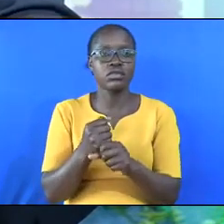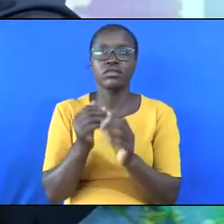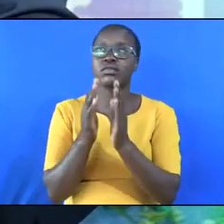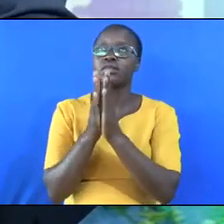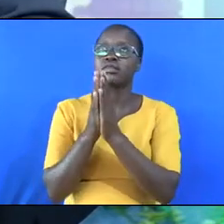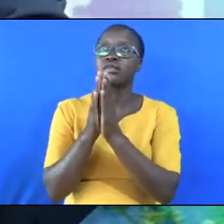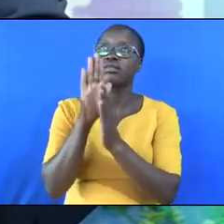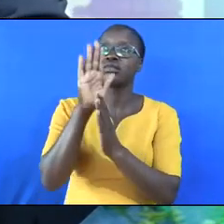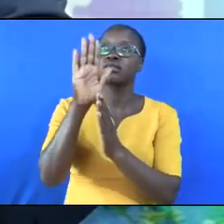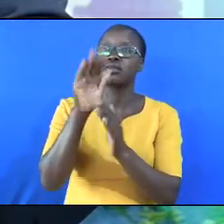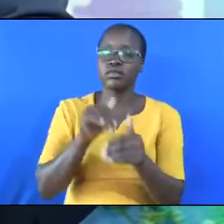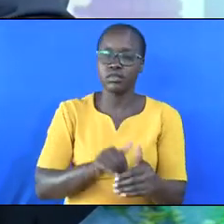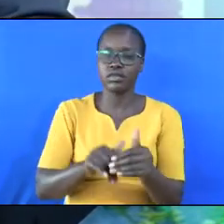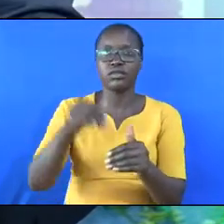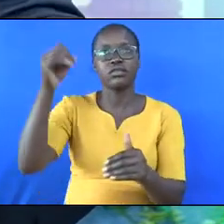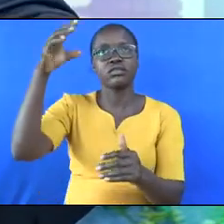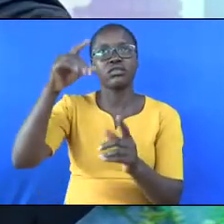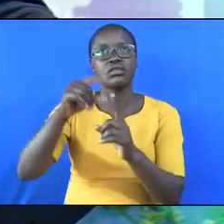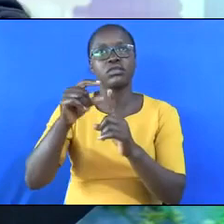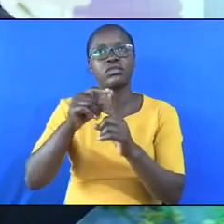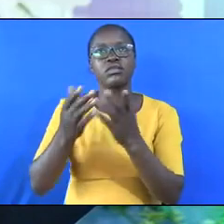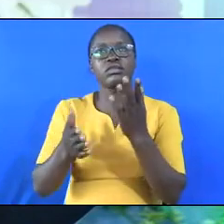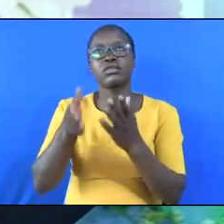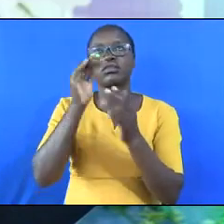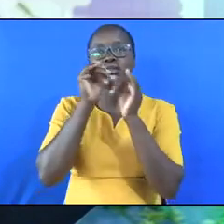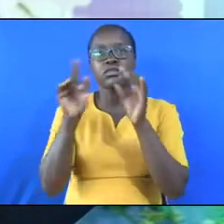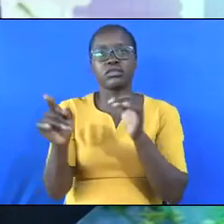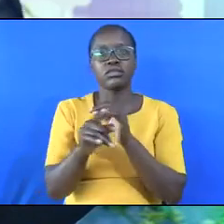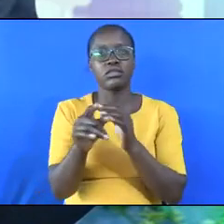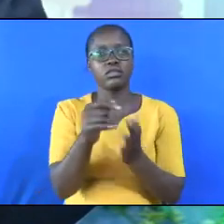the light of his words. May God bless you.